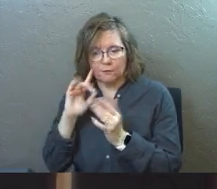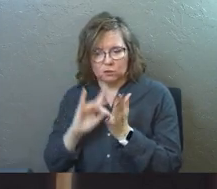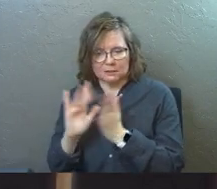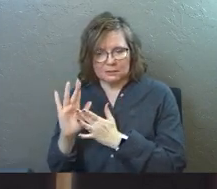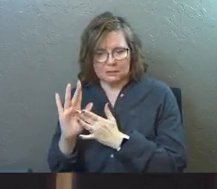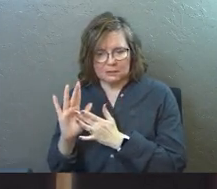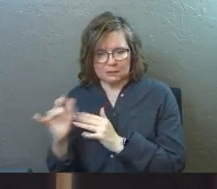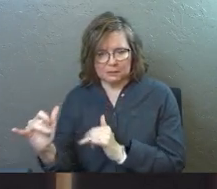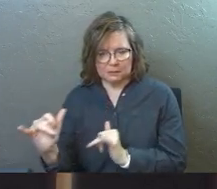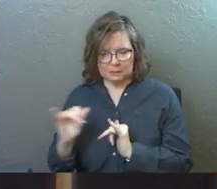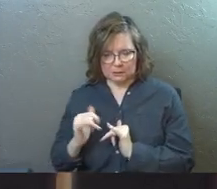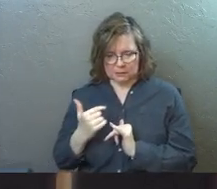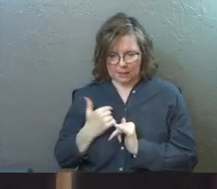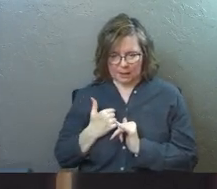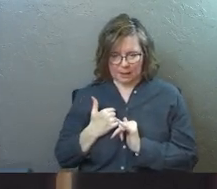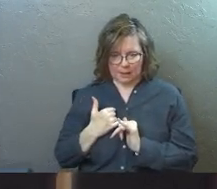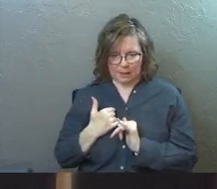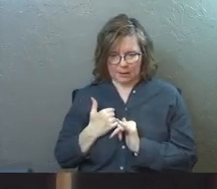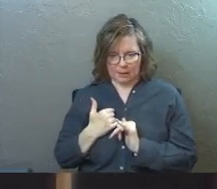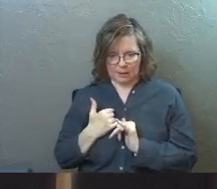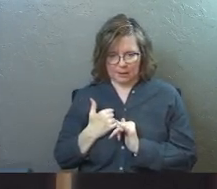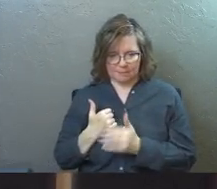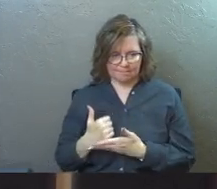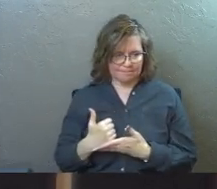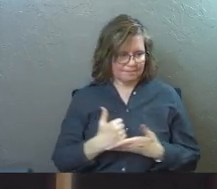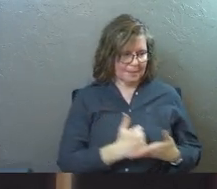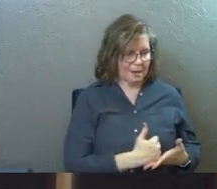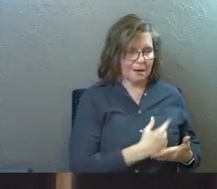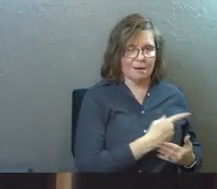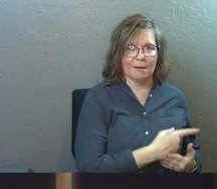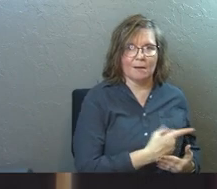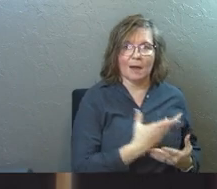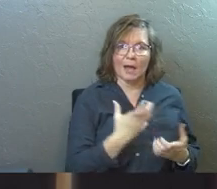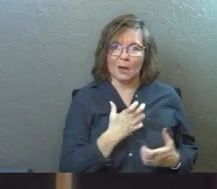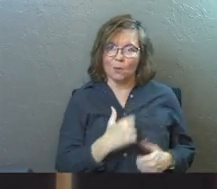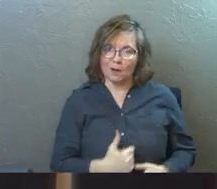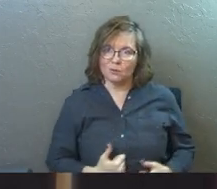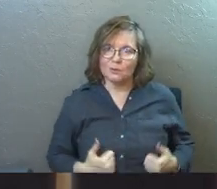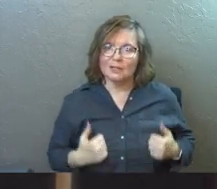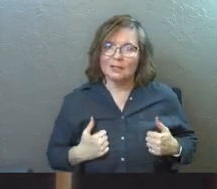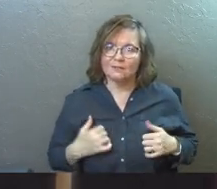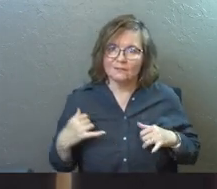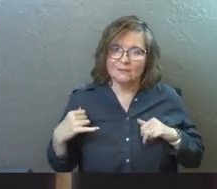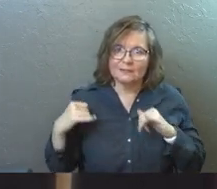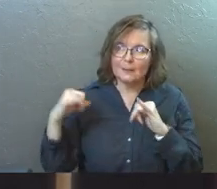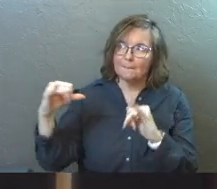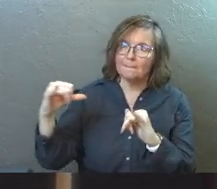Jesus. That's for me. That's the way that I want to live.